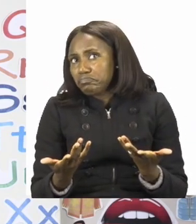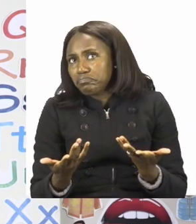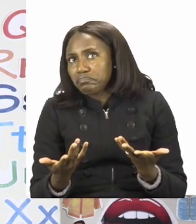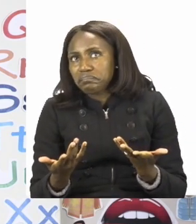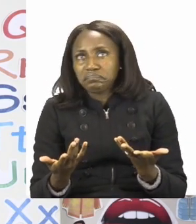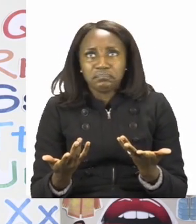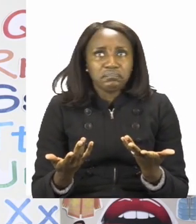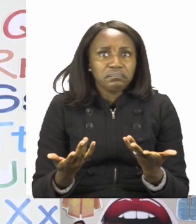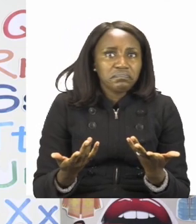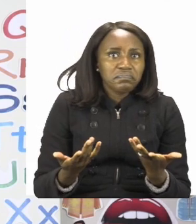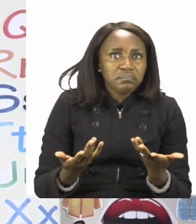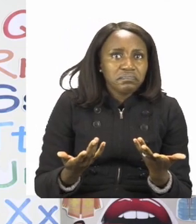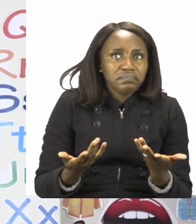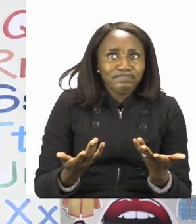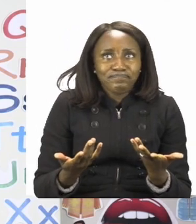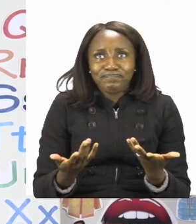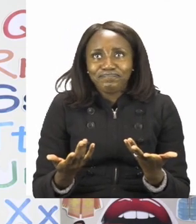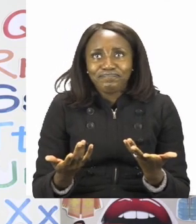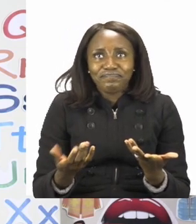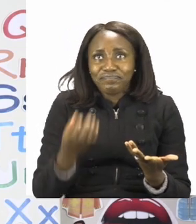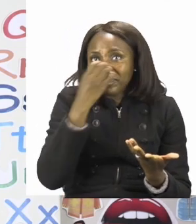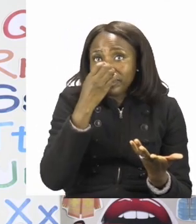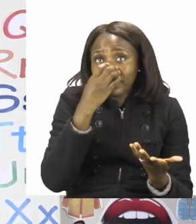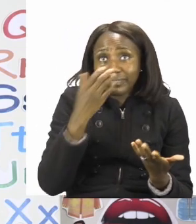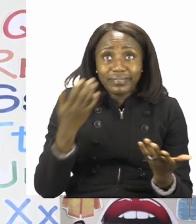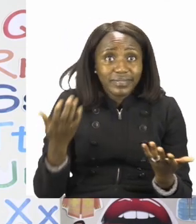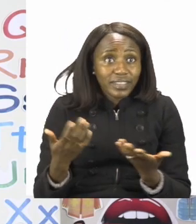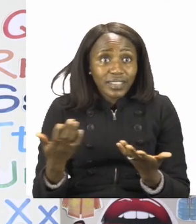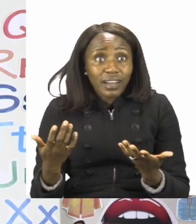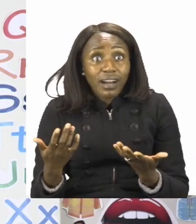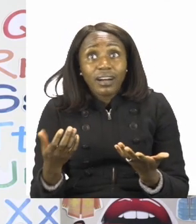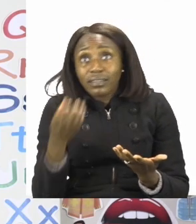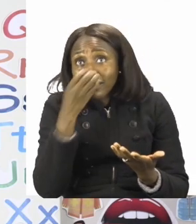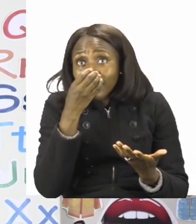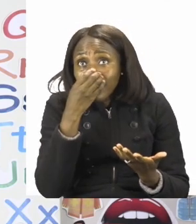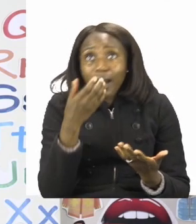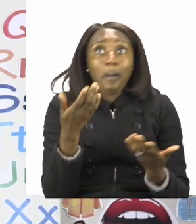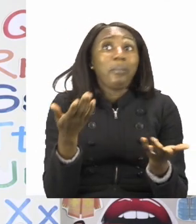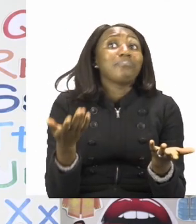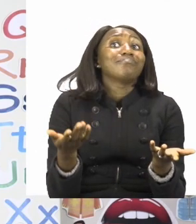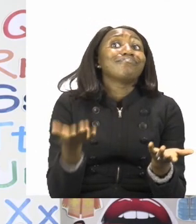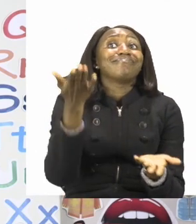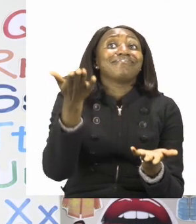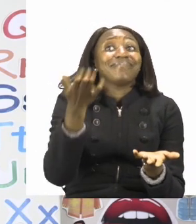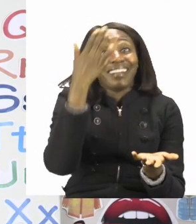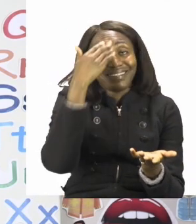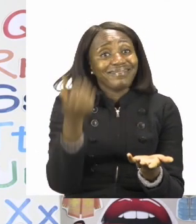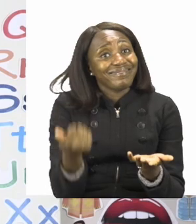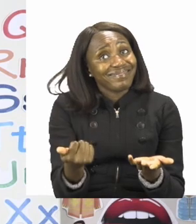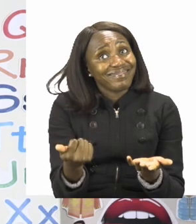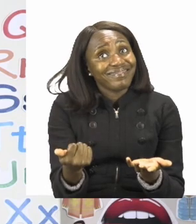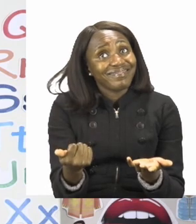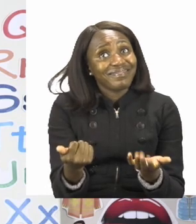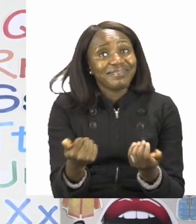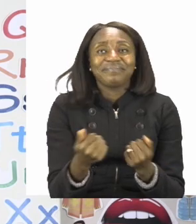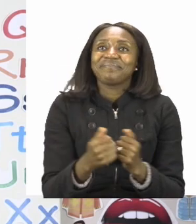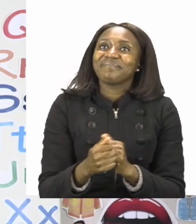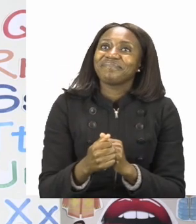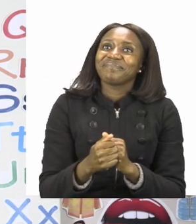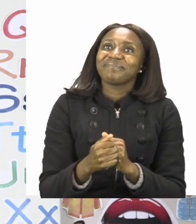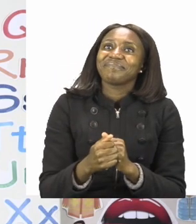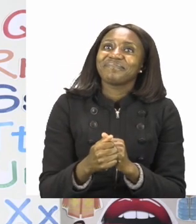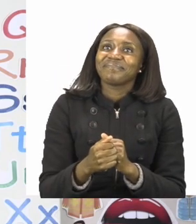waiting for us to finish. Zoshi! Oh, there he is! Hello,